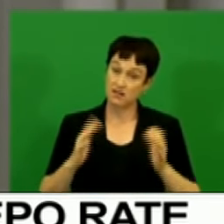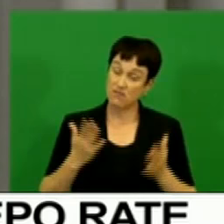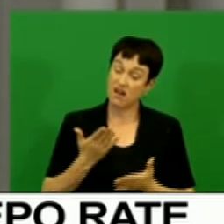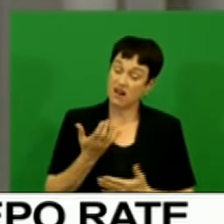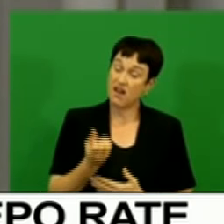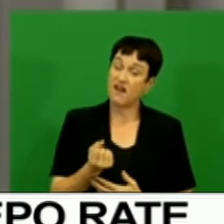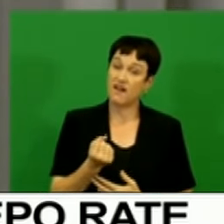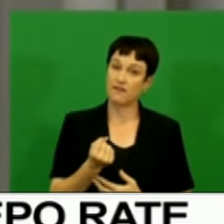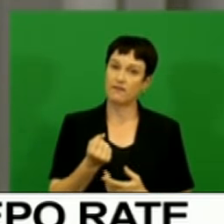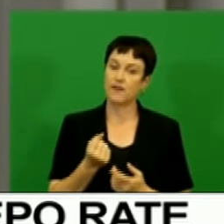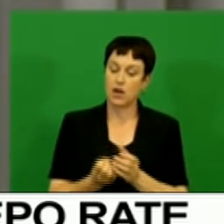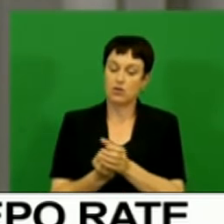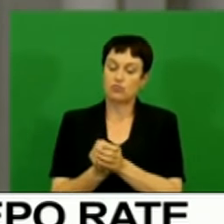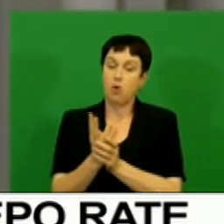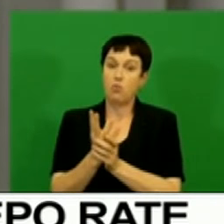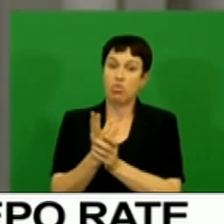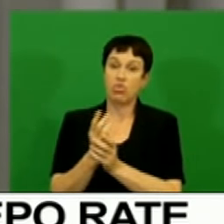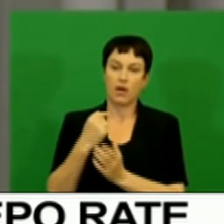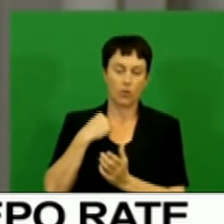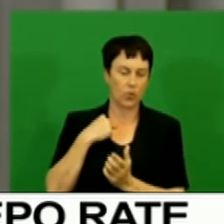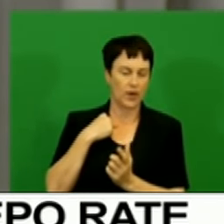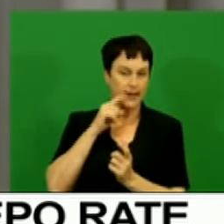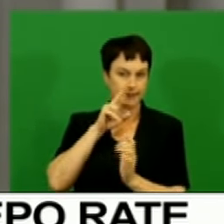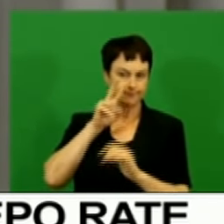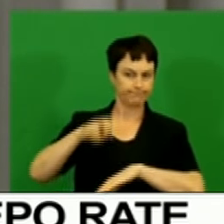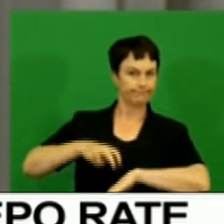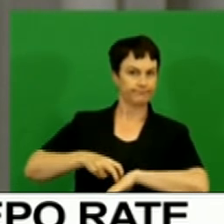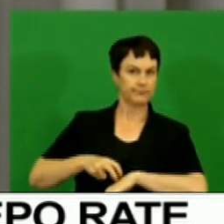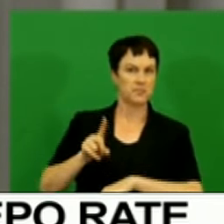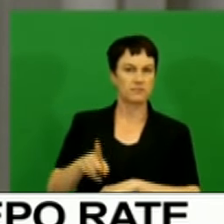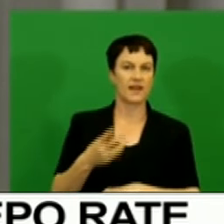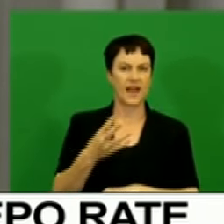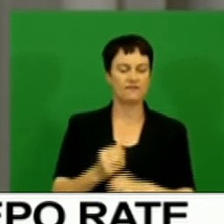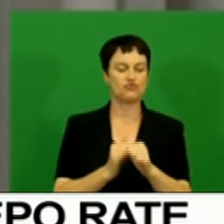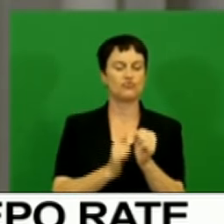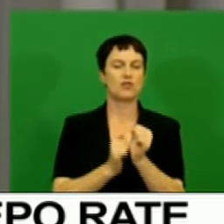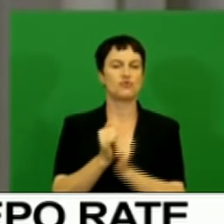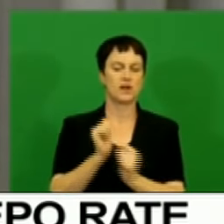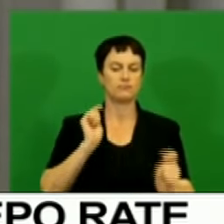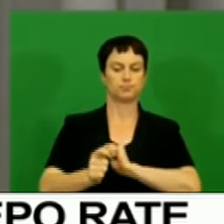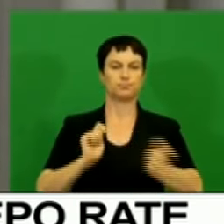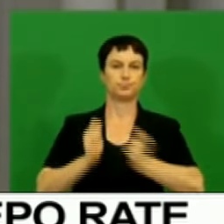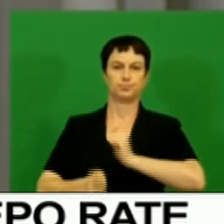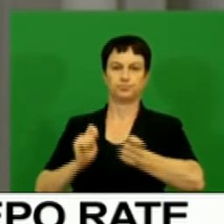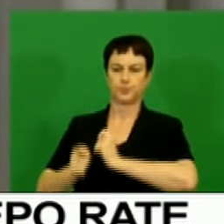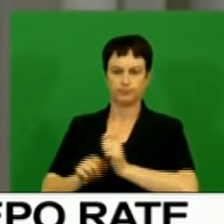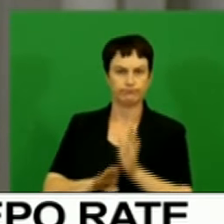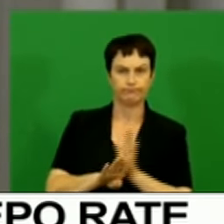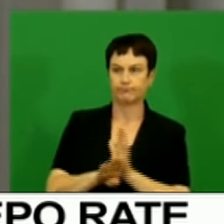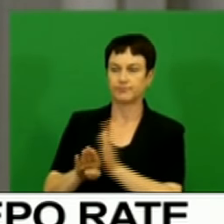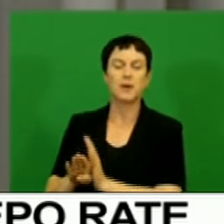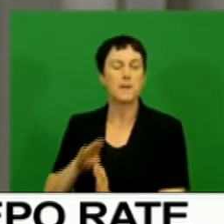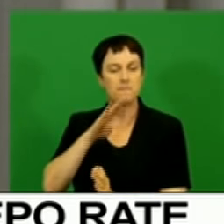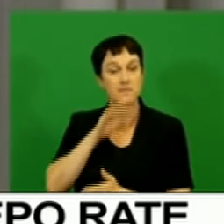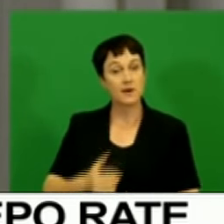improvement in growth prospects requires the implementation of structural reforms which could contribute to increased business